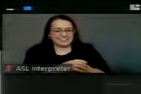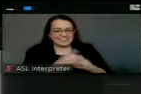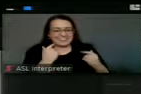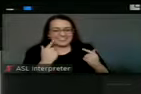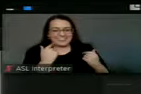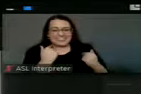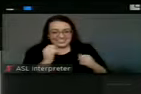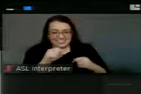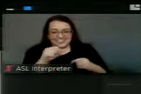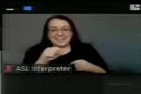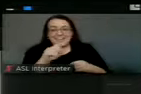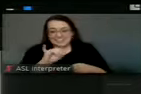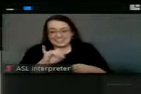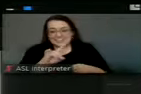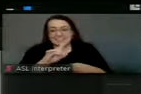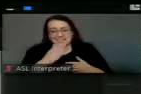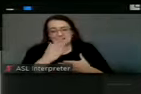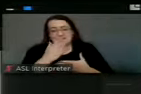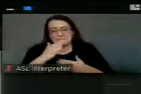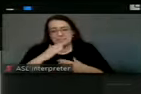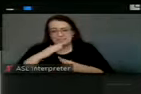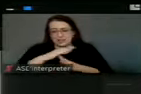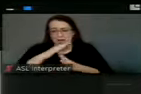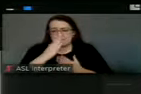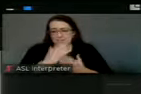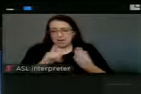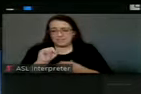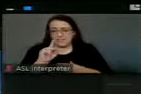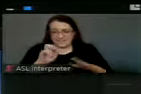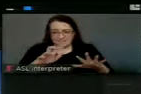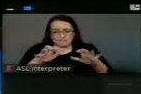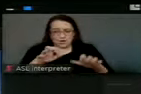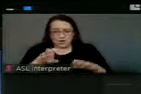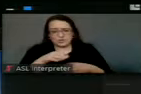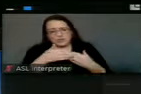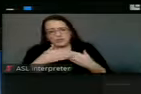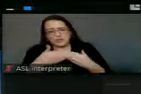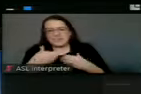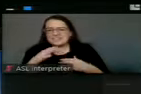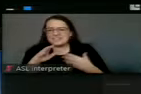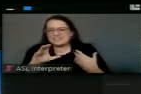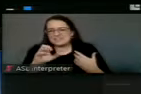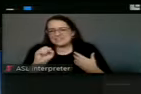So yeah, the whole upper end of the lake froze over. The rest of it is kind of smushy.